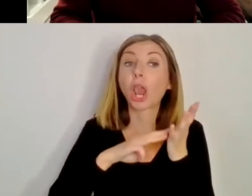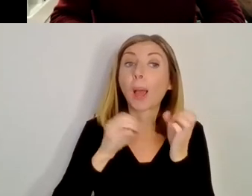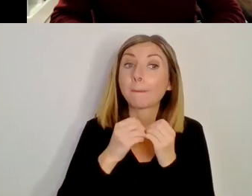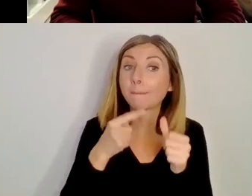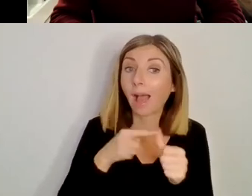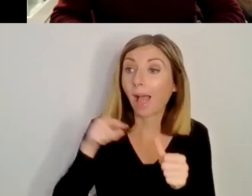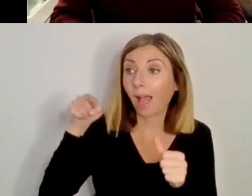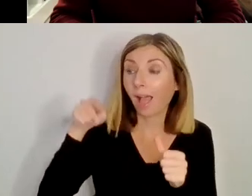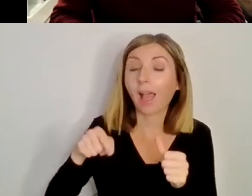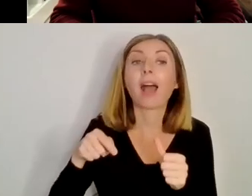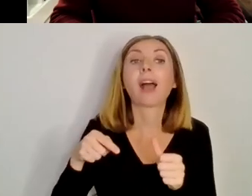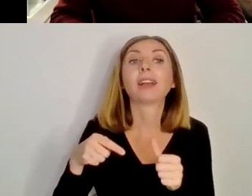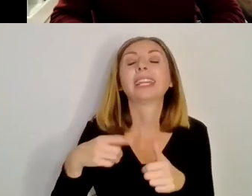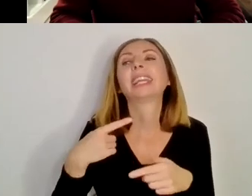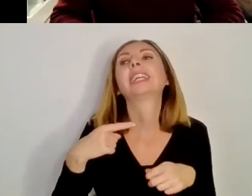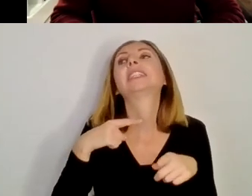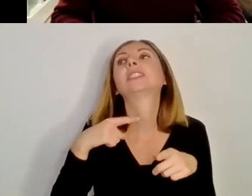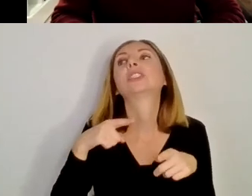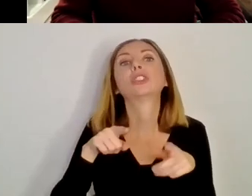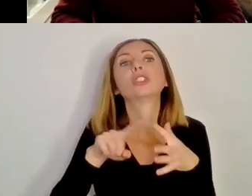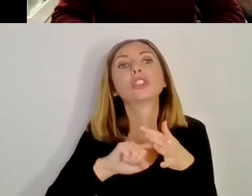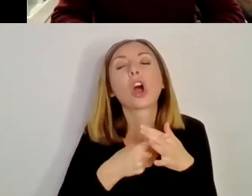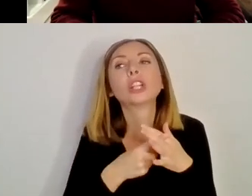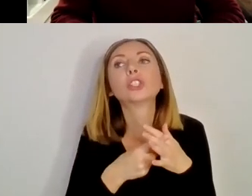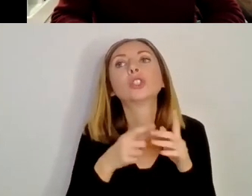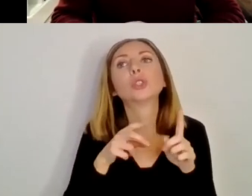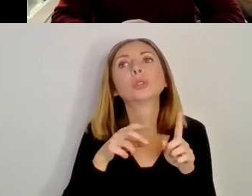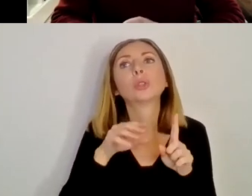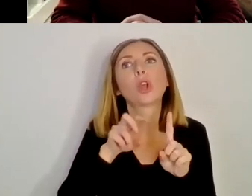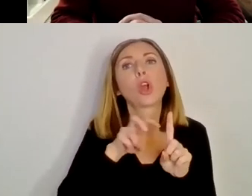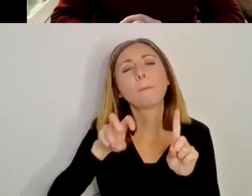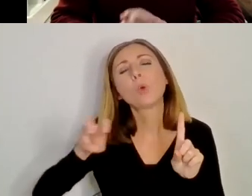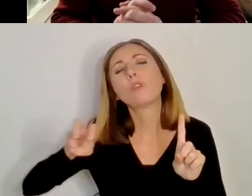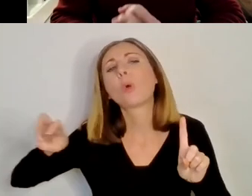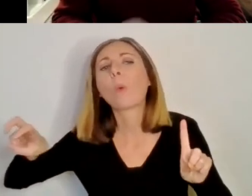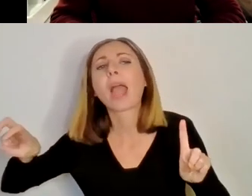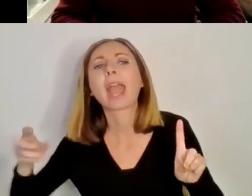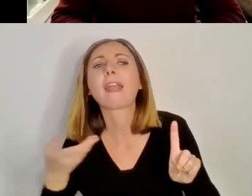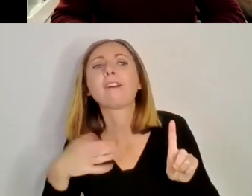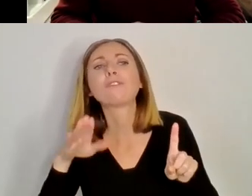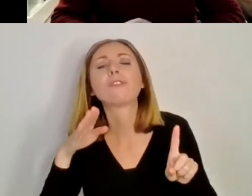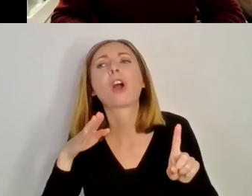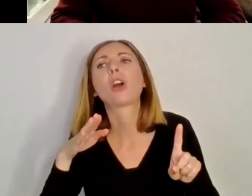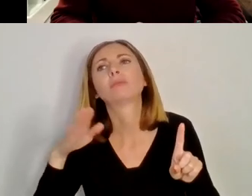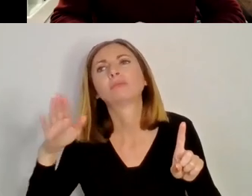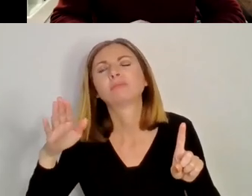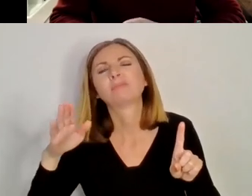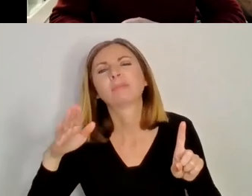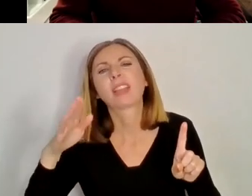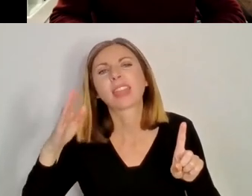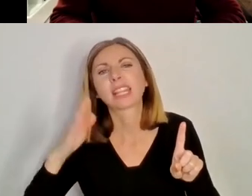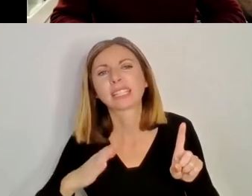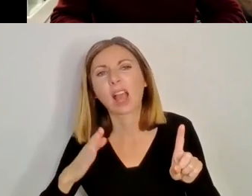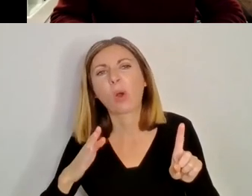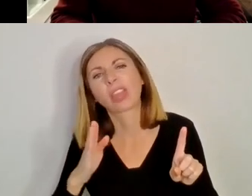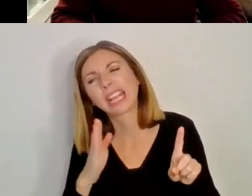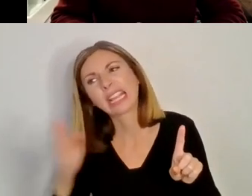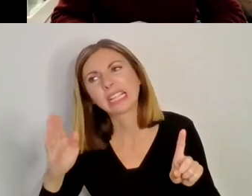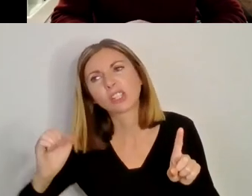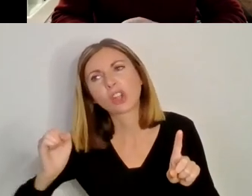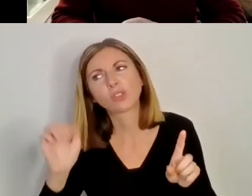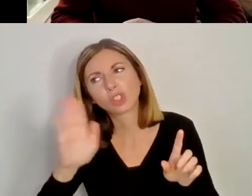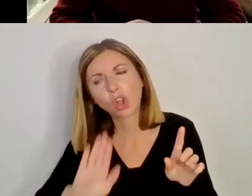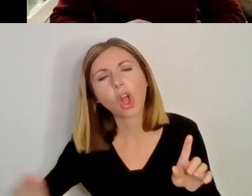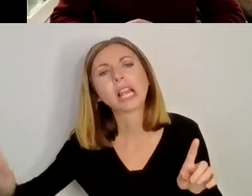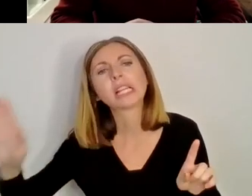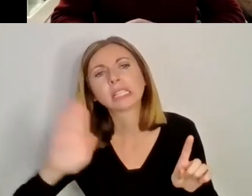the, the drift away from Gaelic in the south and east of, um, Scotland. So allegedly, I'm not sure if it's true or